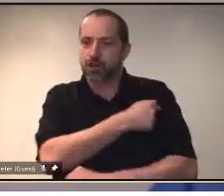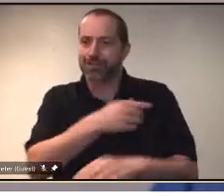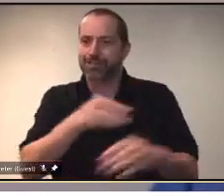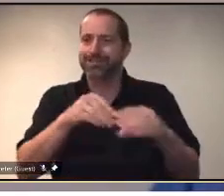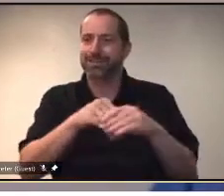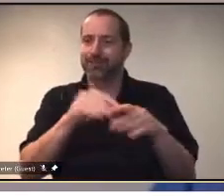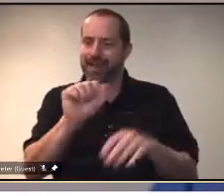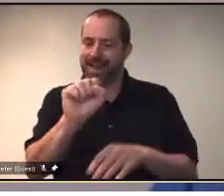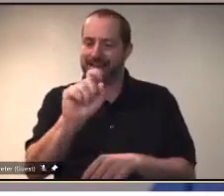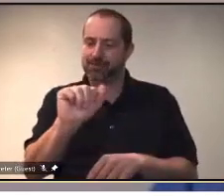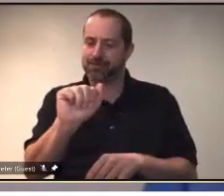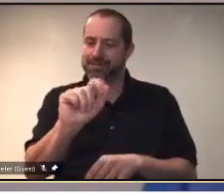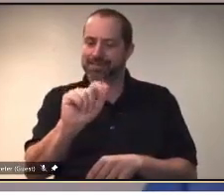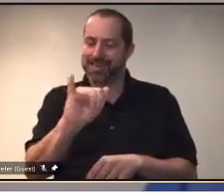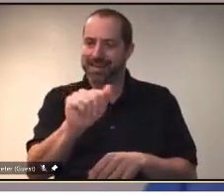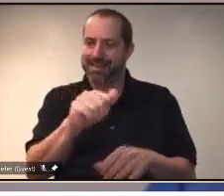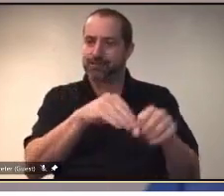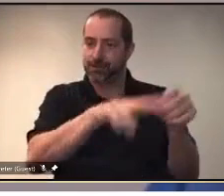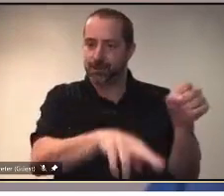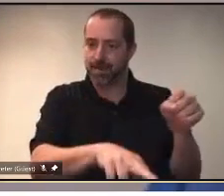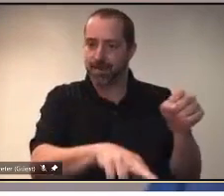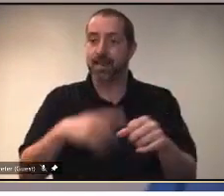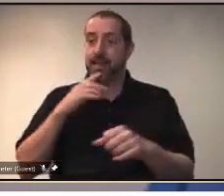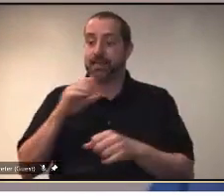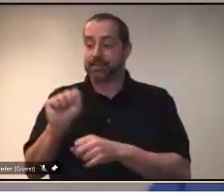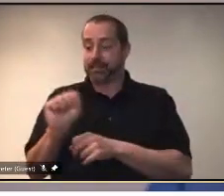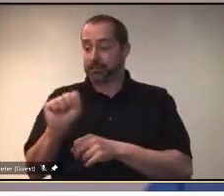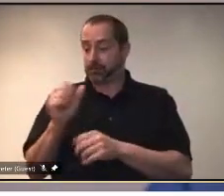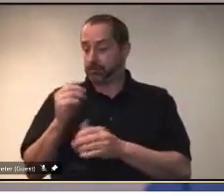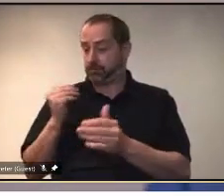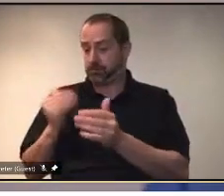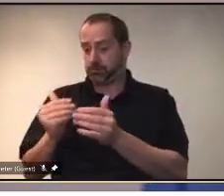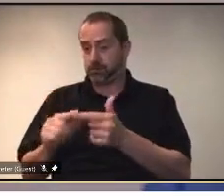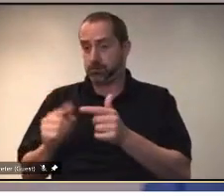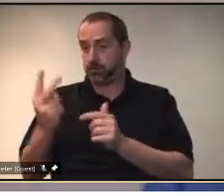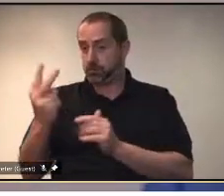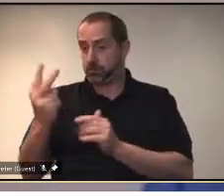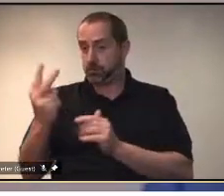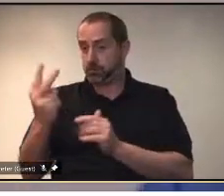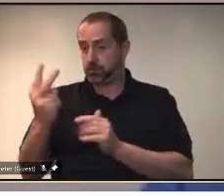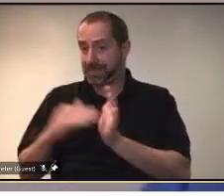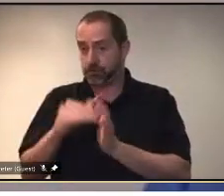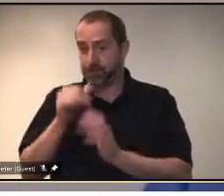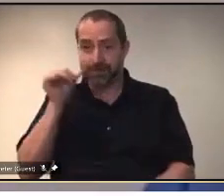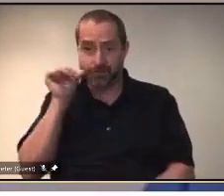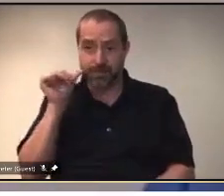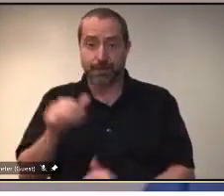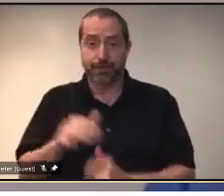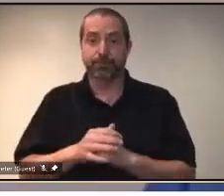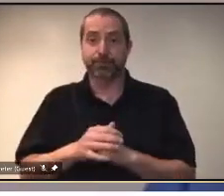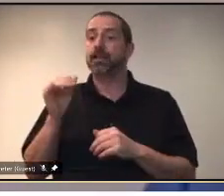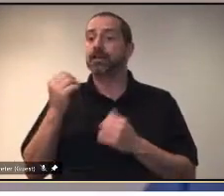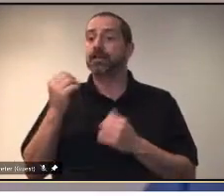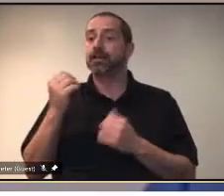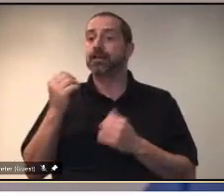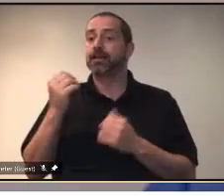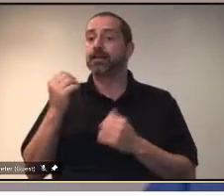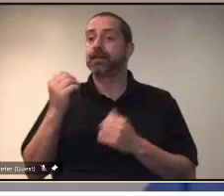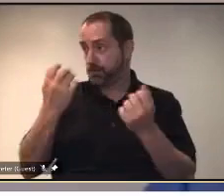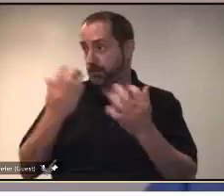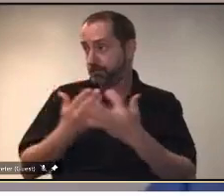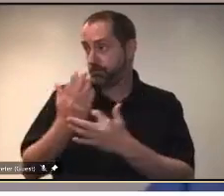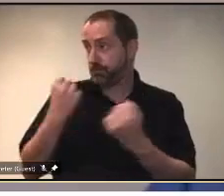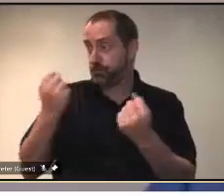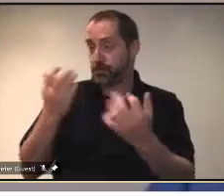came close to yesterday. We're going to continue to watch. I did also drive by the drive through today and saw that it was quite